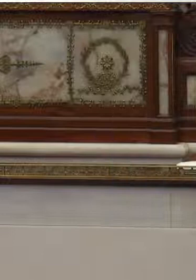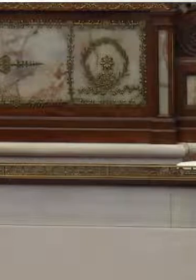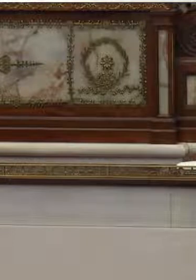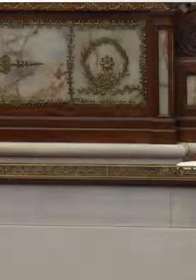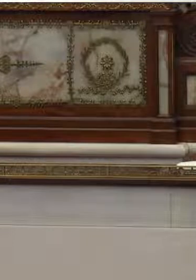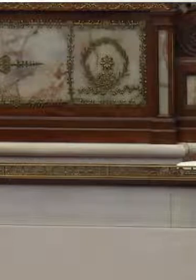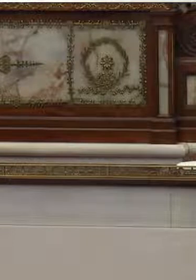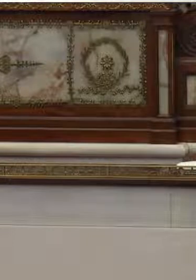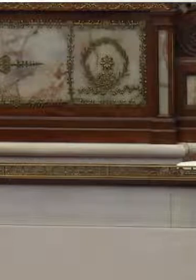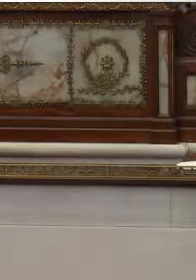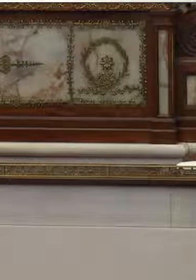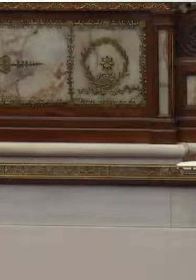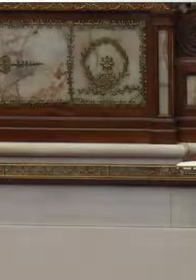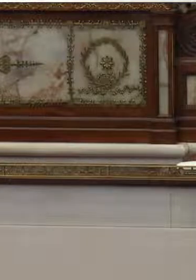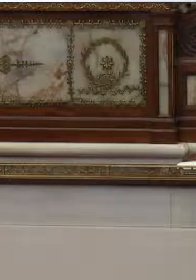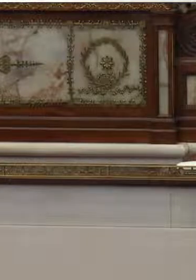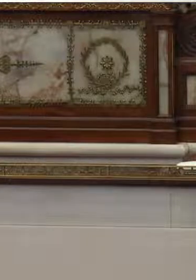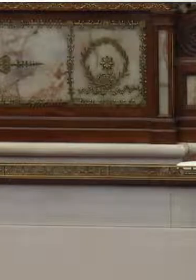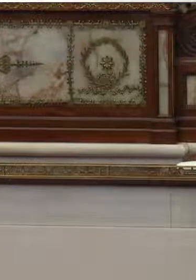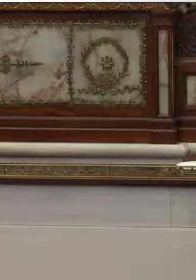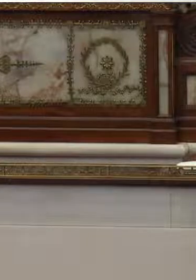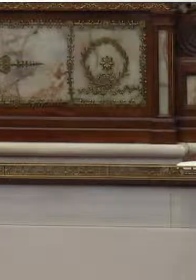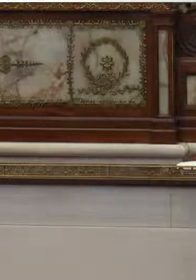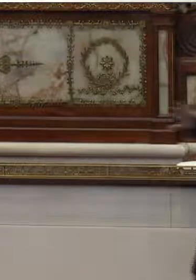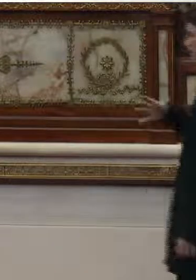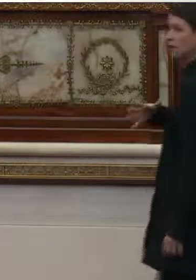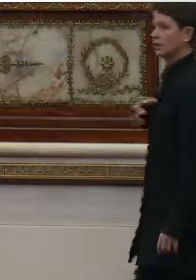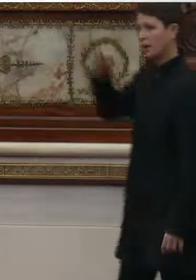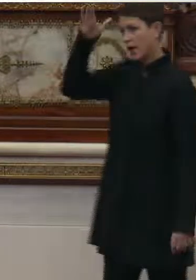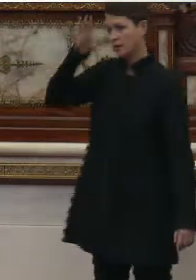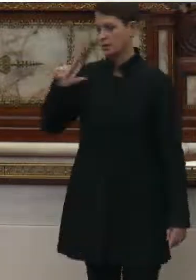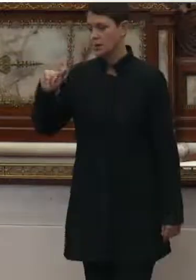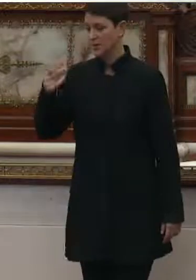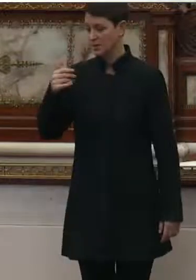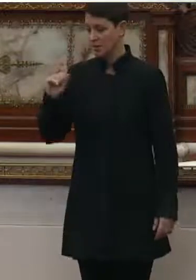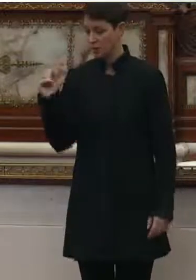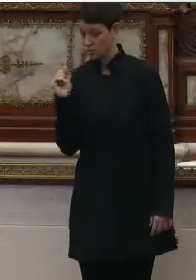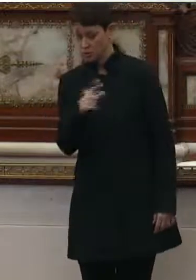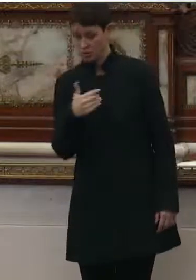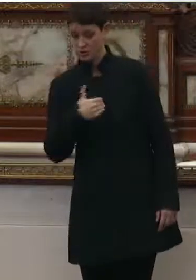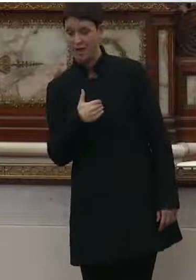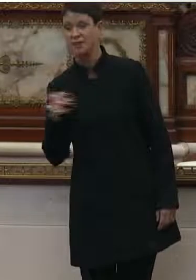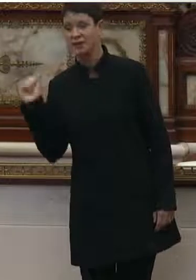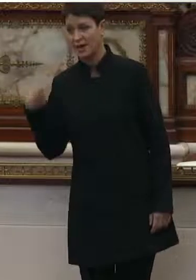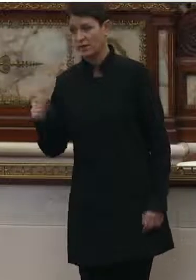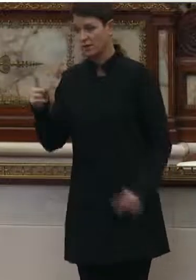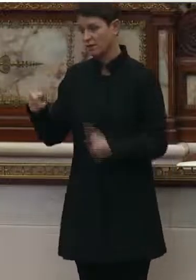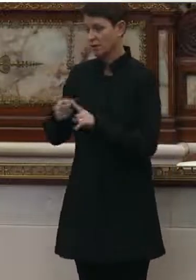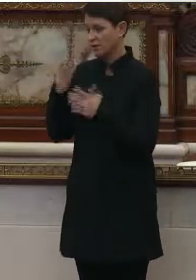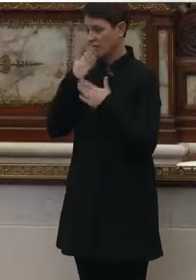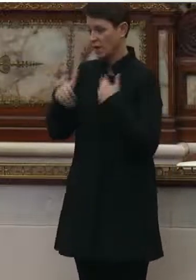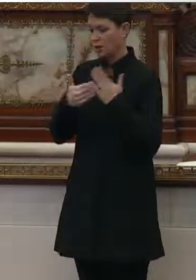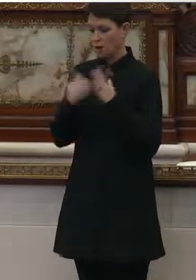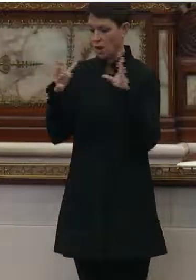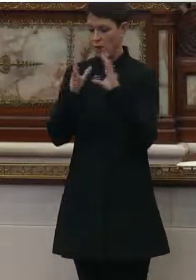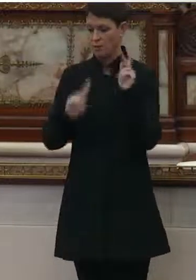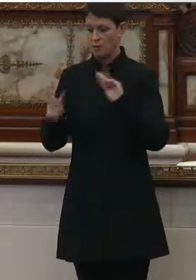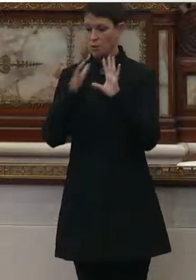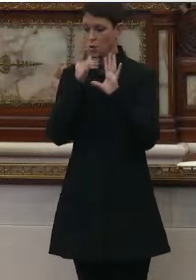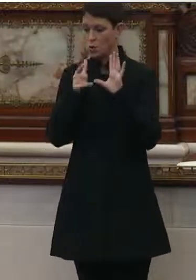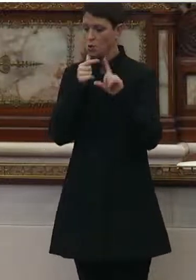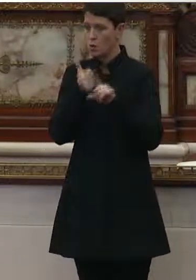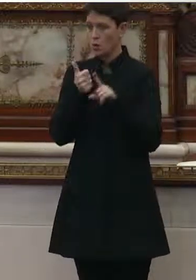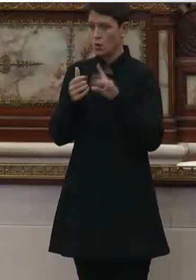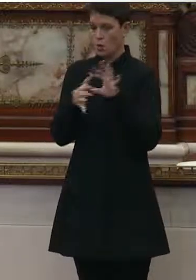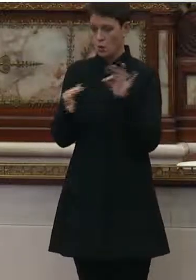Council Member Thomas? I did want to ask it. Yeah. So first of all, thank you to all the witnesses. And I